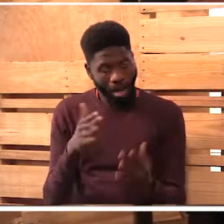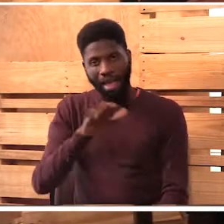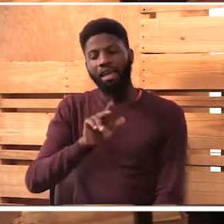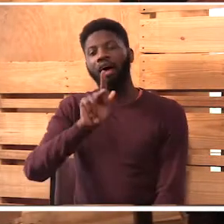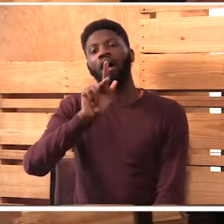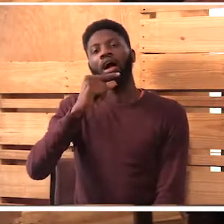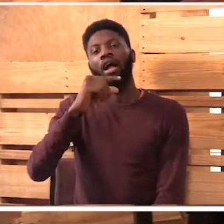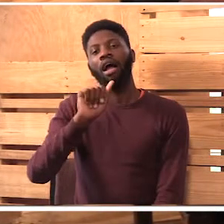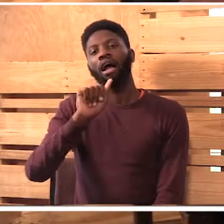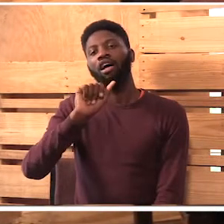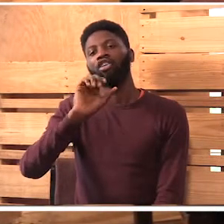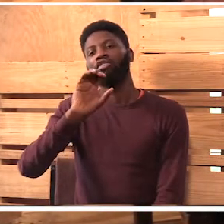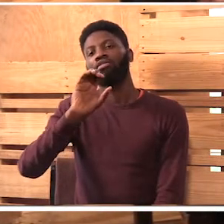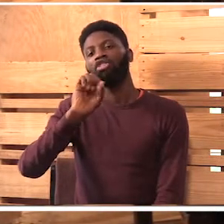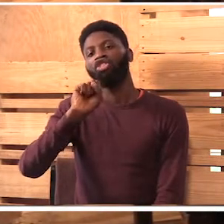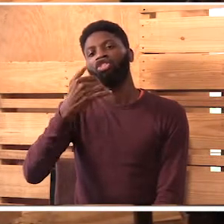Again,